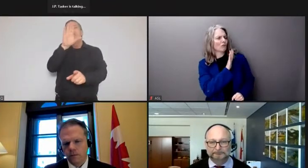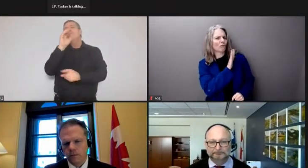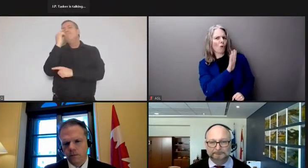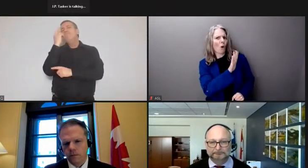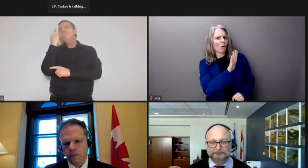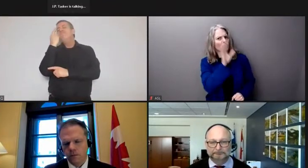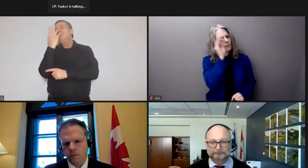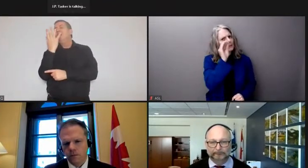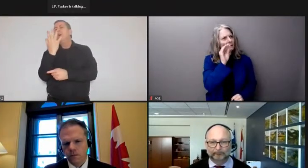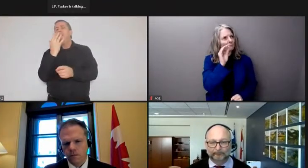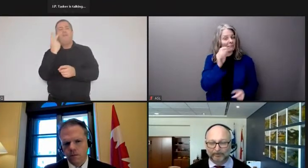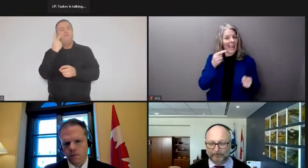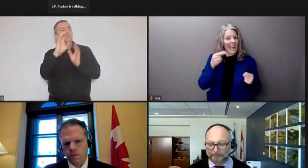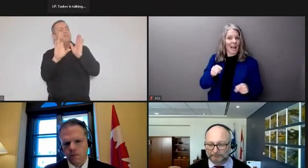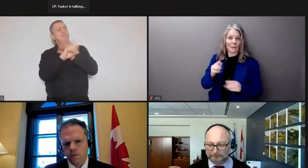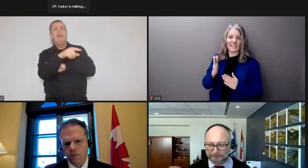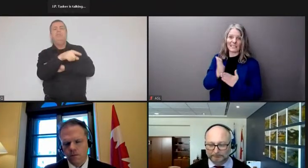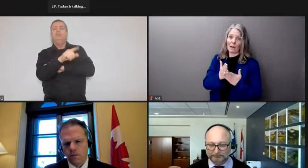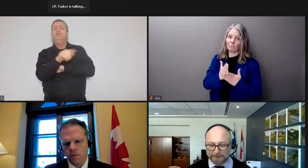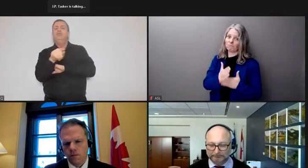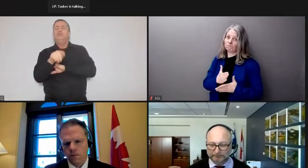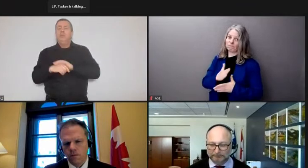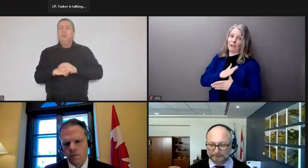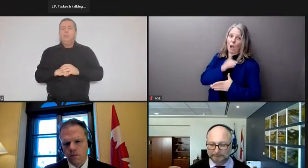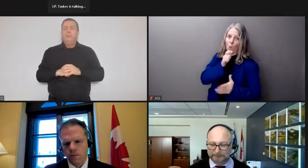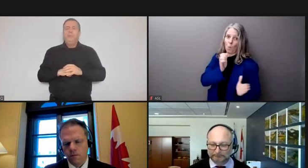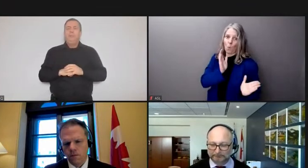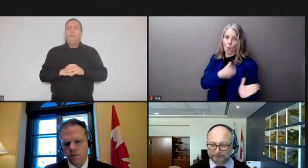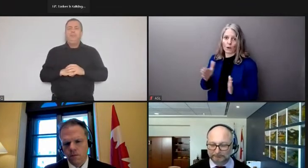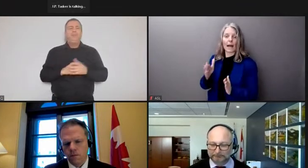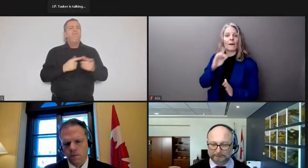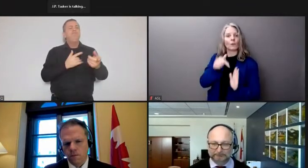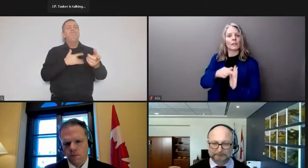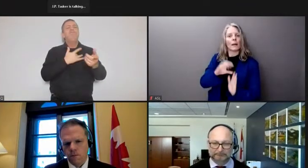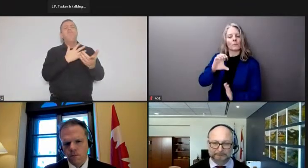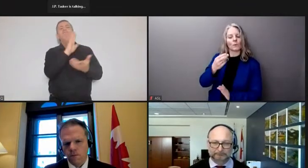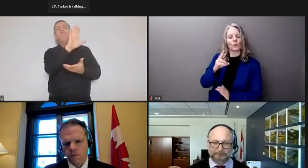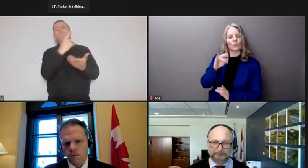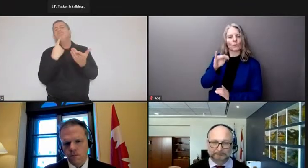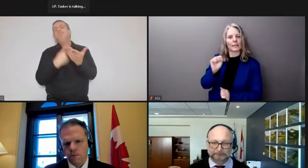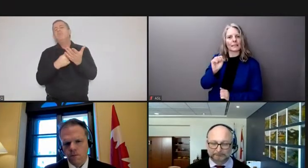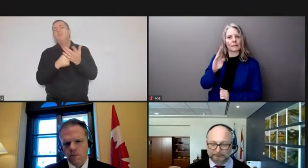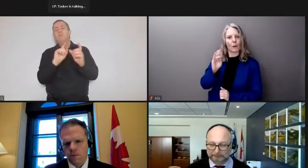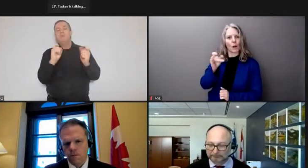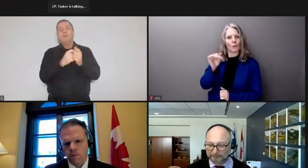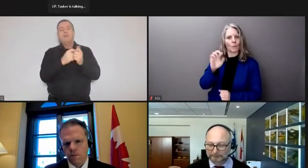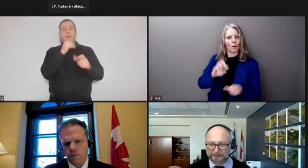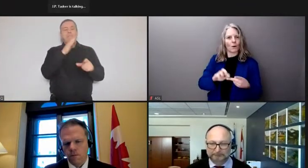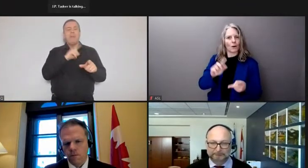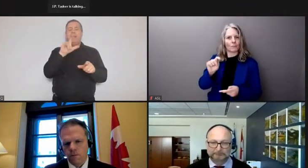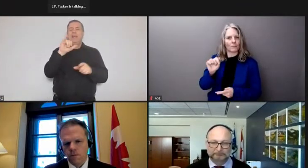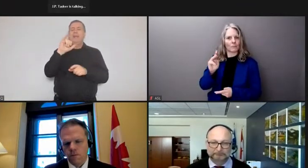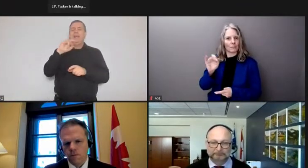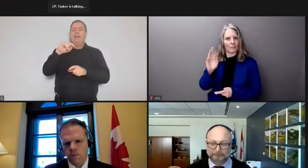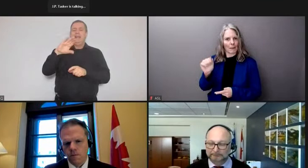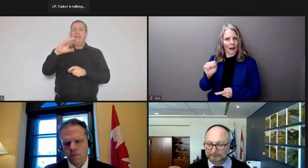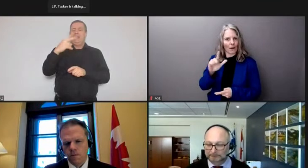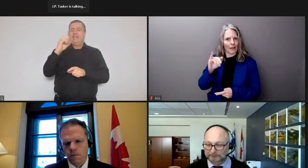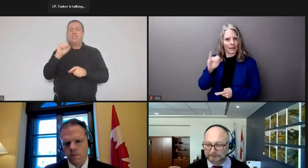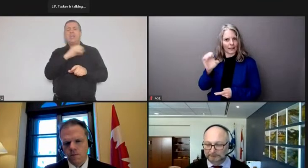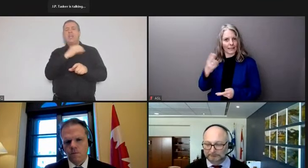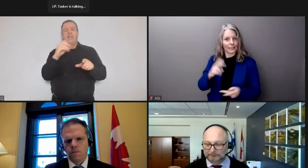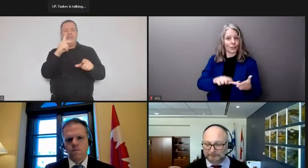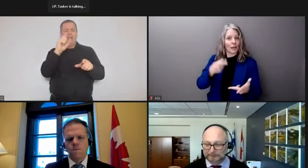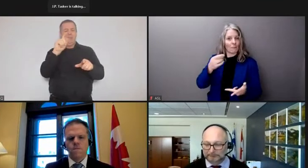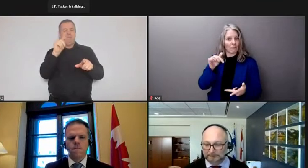arrested already we know Chris Barber Tamara Leach and just a few minutes ago Pat King some of the convoy bigwigs have also